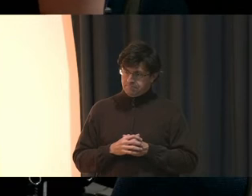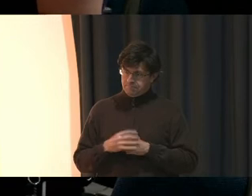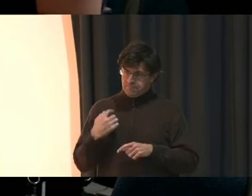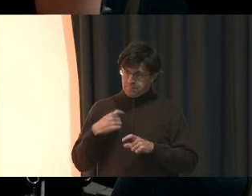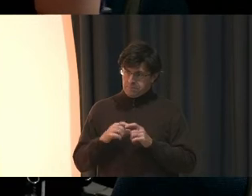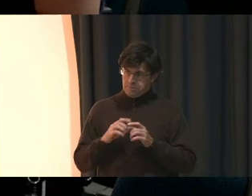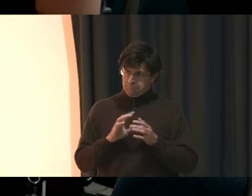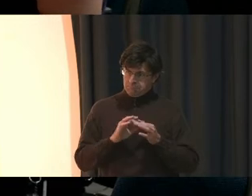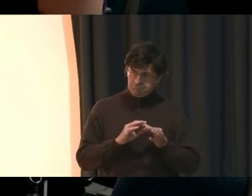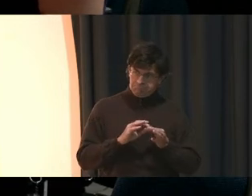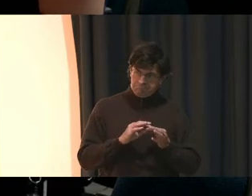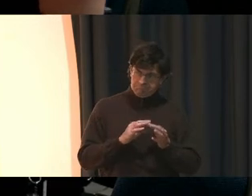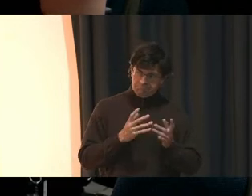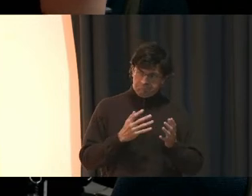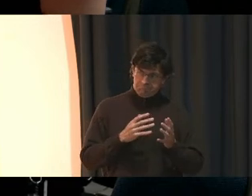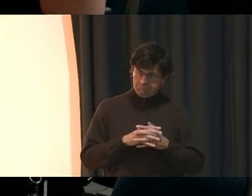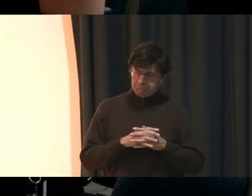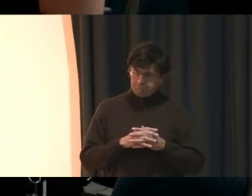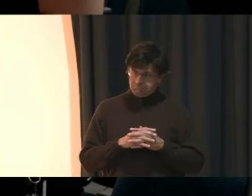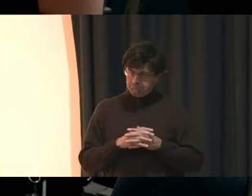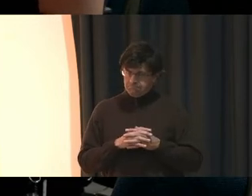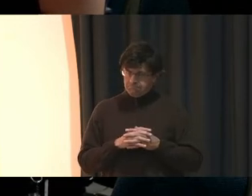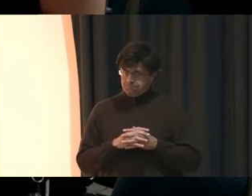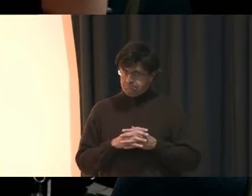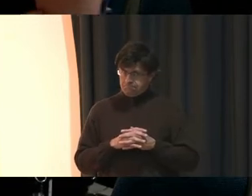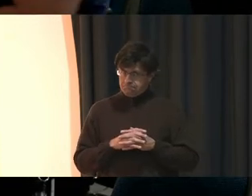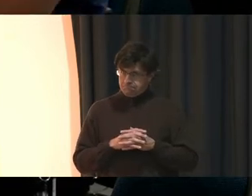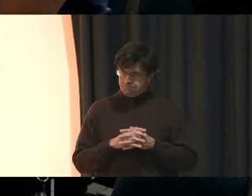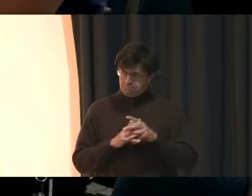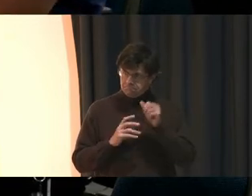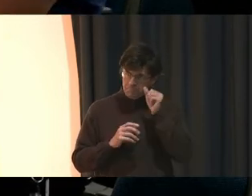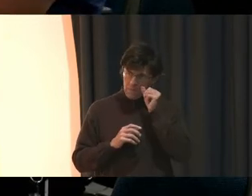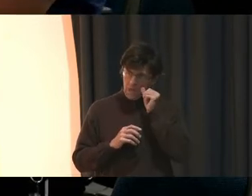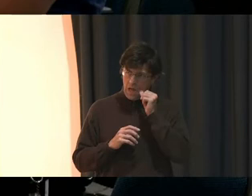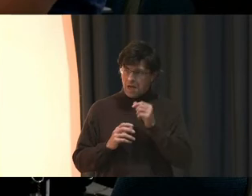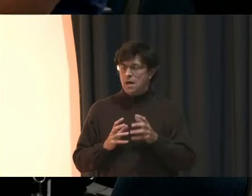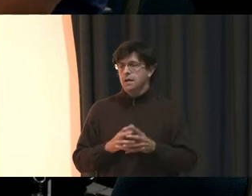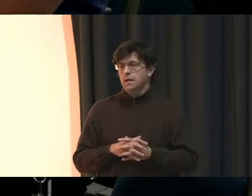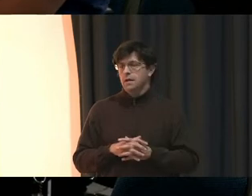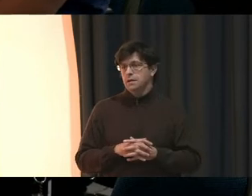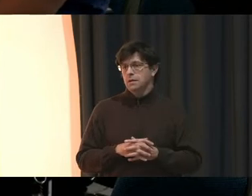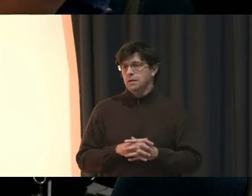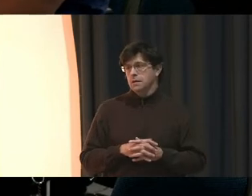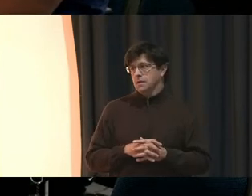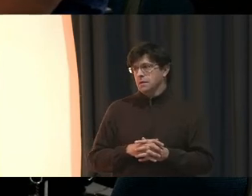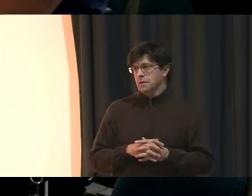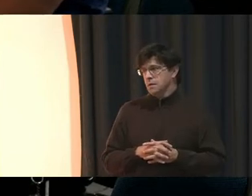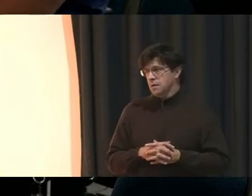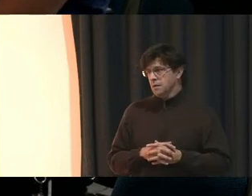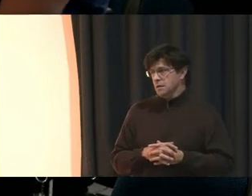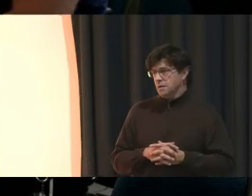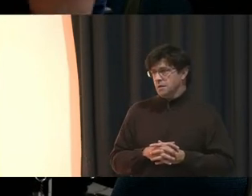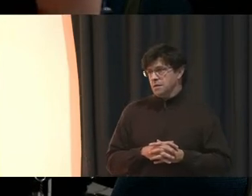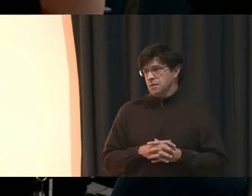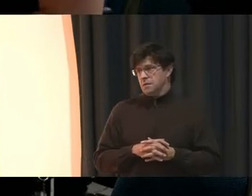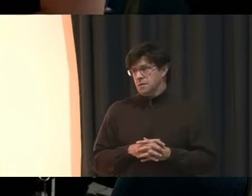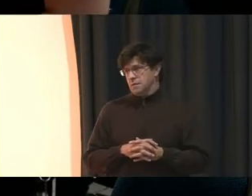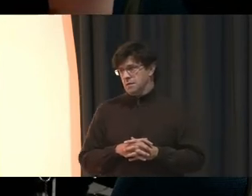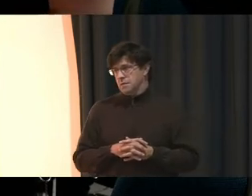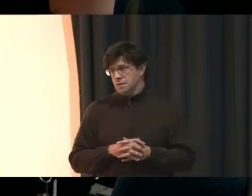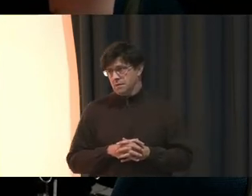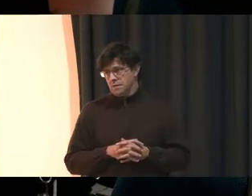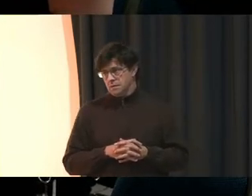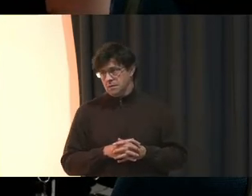escuelas mejores. Conozco mucha familia que se mudan allá porque la escuela de allá son mejores que la de acá. Dicen así.